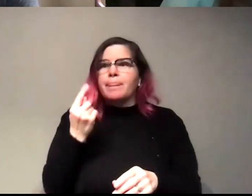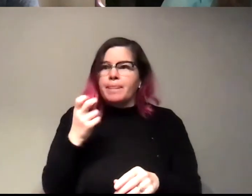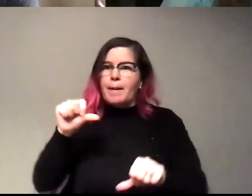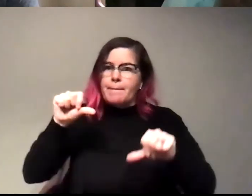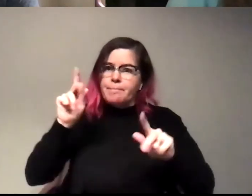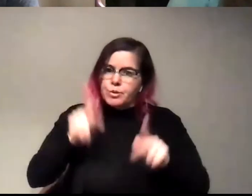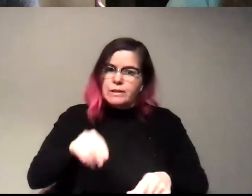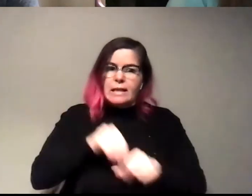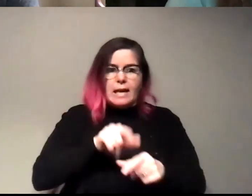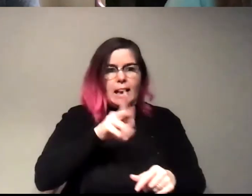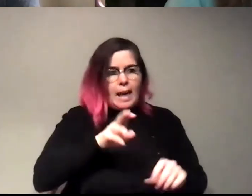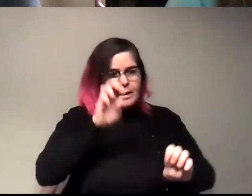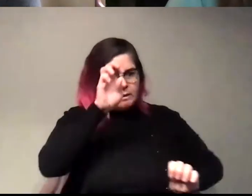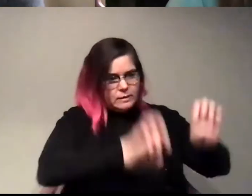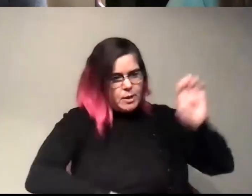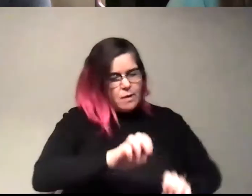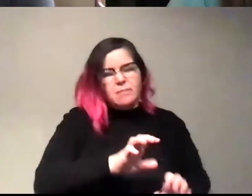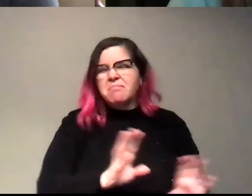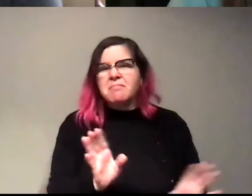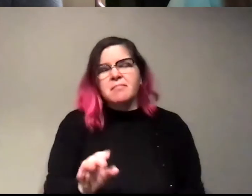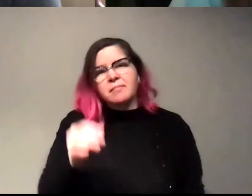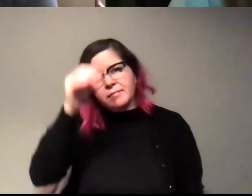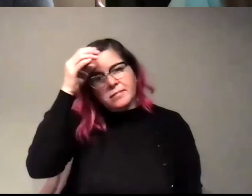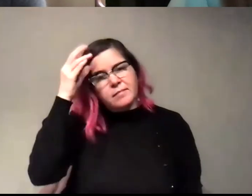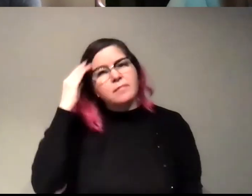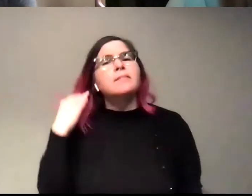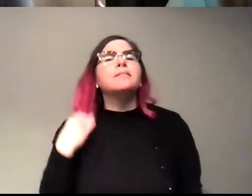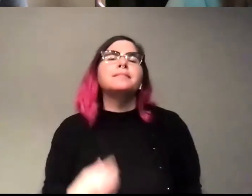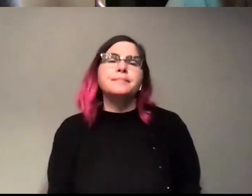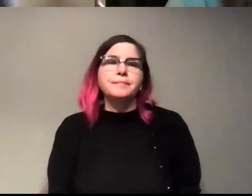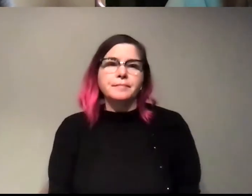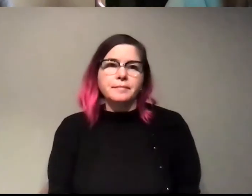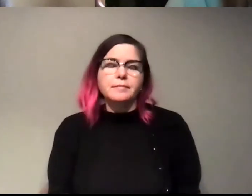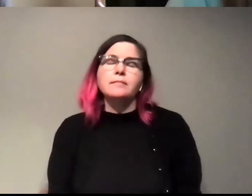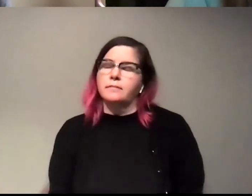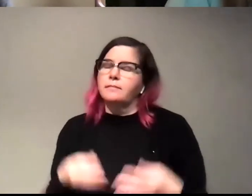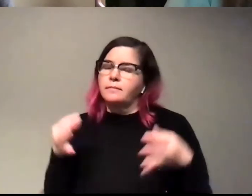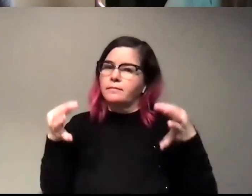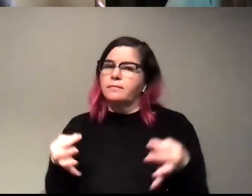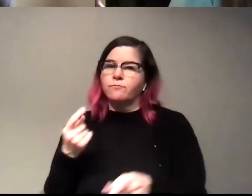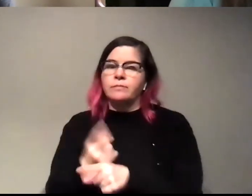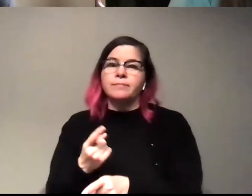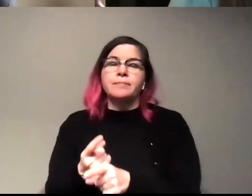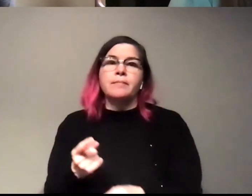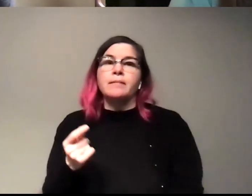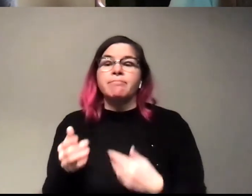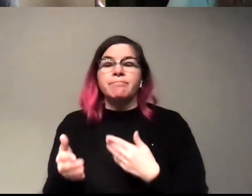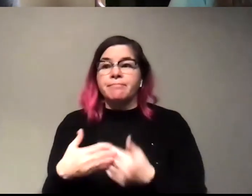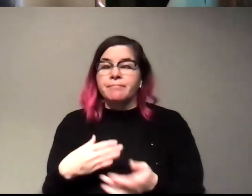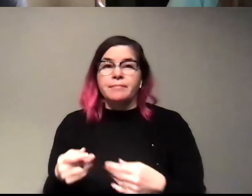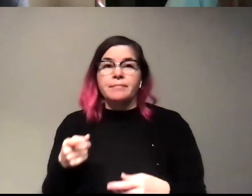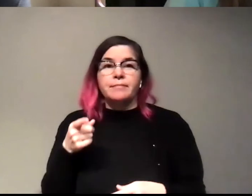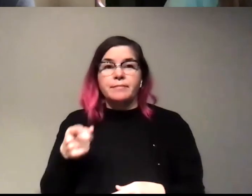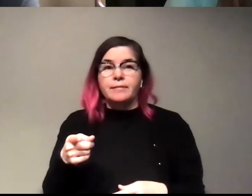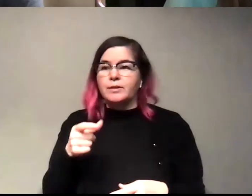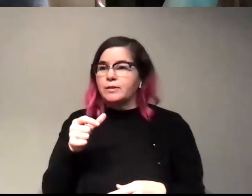doing the experiment. Yeah. There's a lot to explore. Yeah, absolutely. And, and, you know, even if you don't end